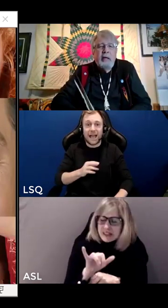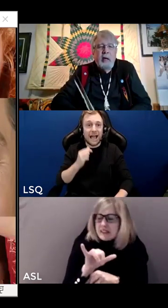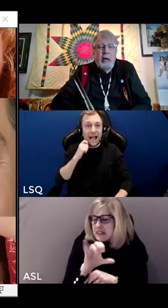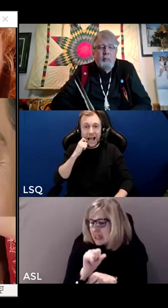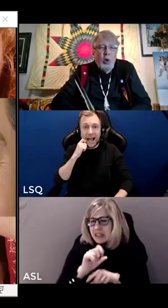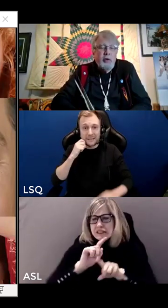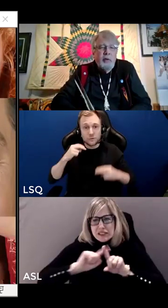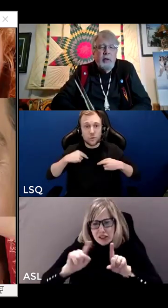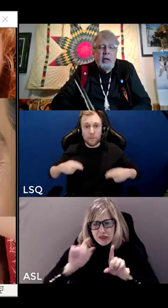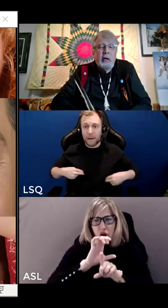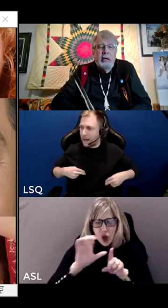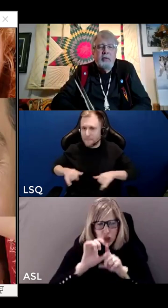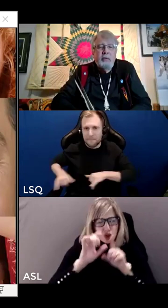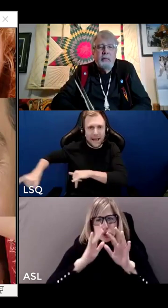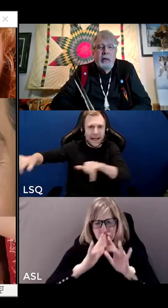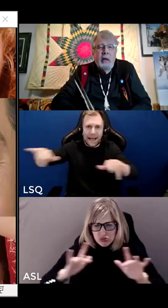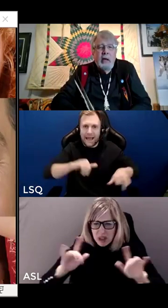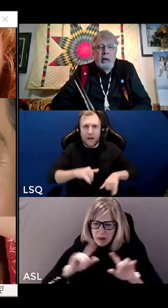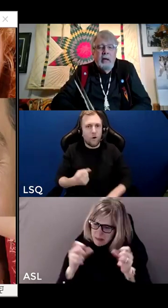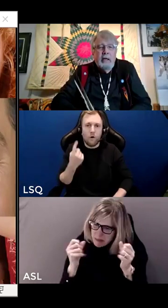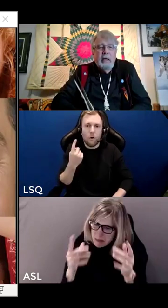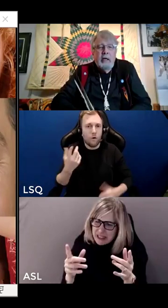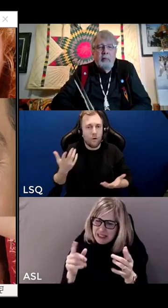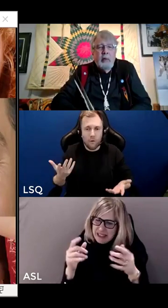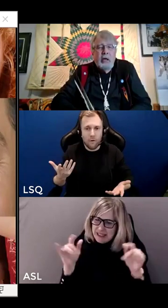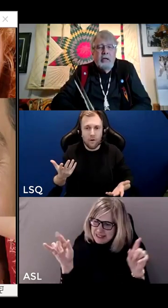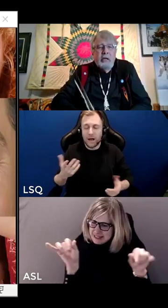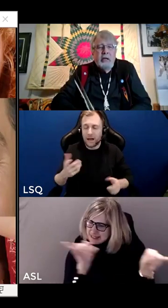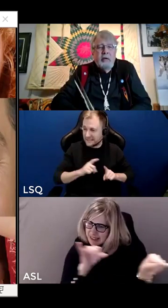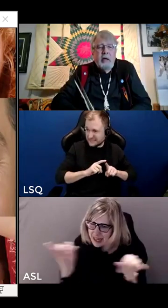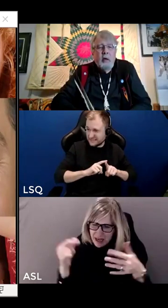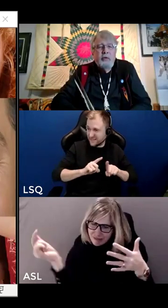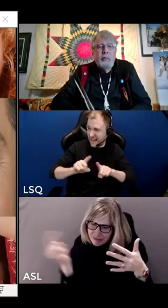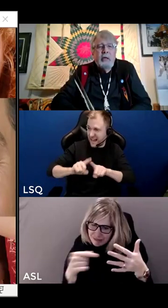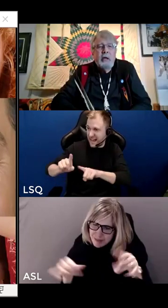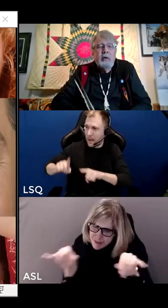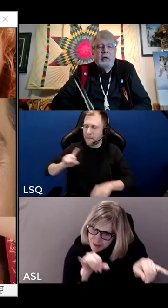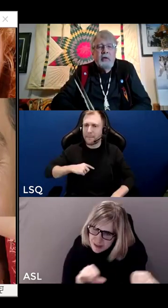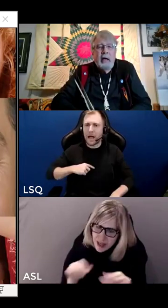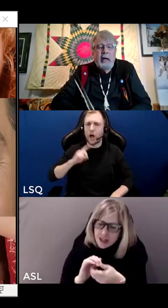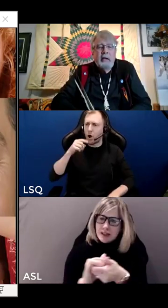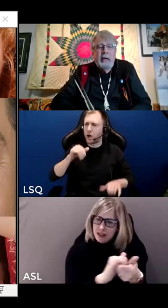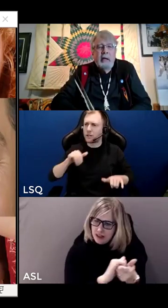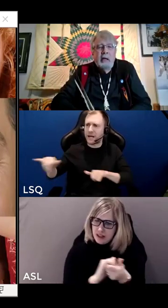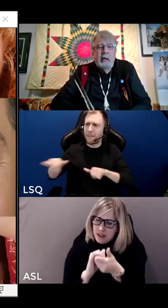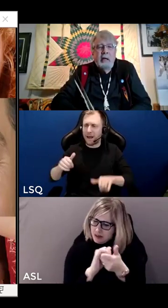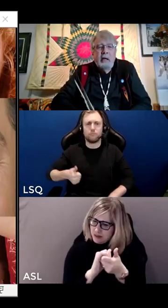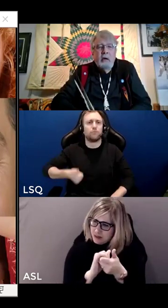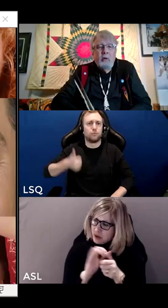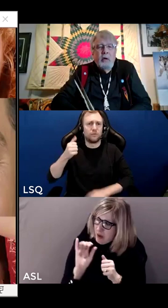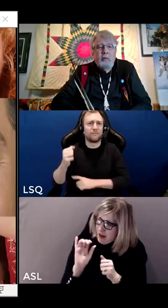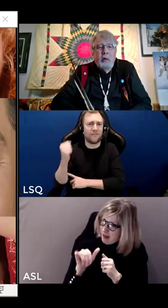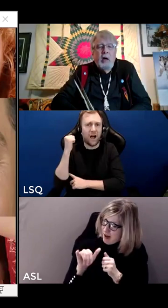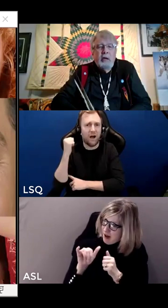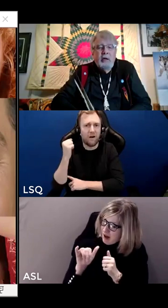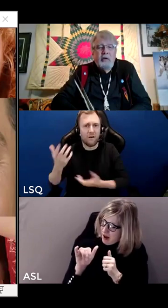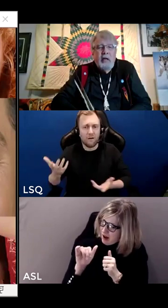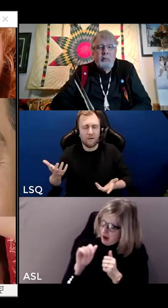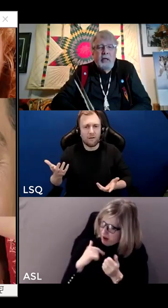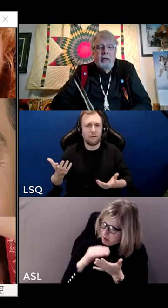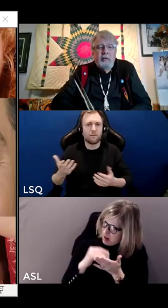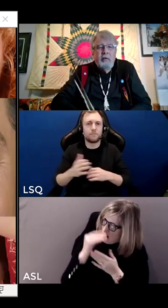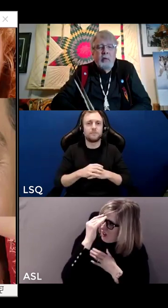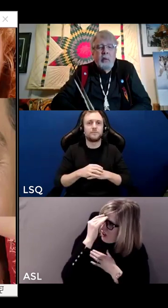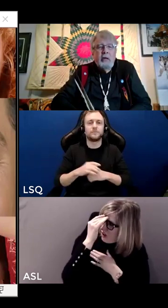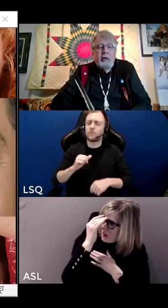many and more similarities. And that in my teachings, it helps me to understand that if we want to